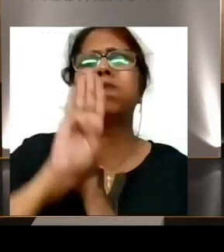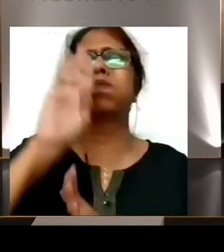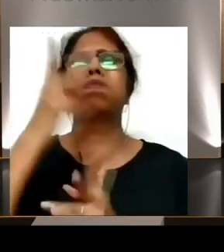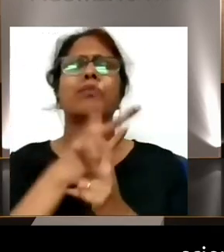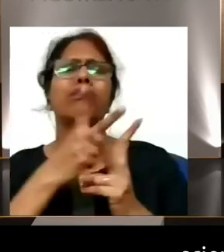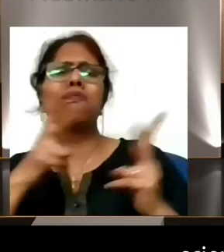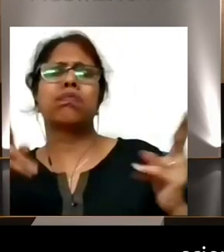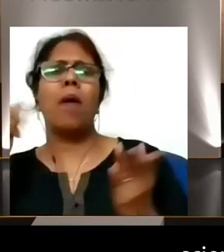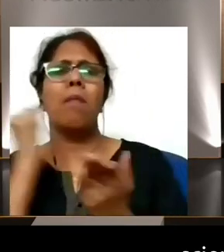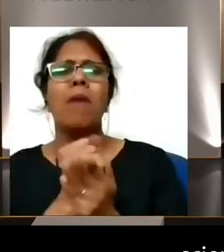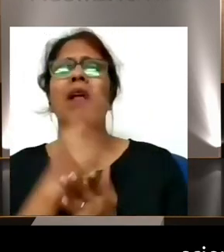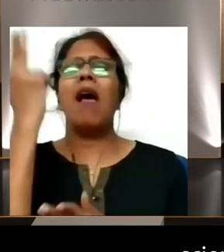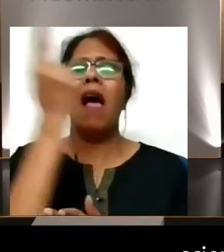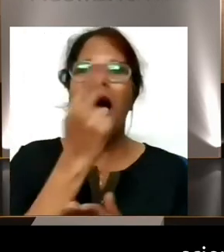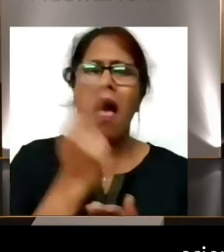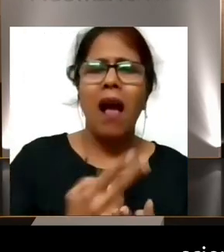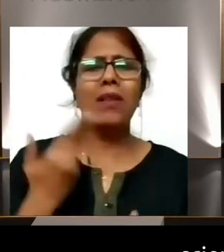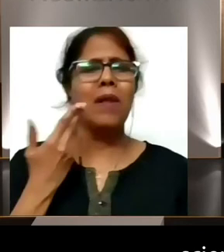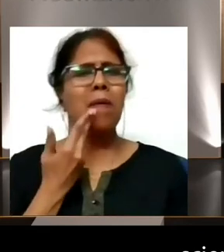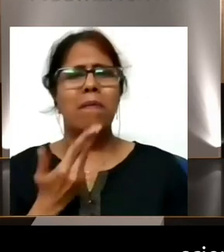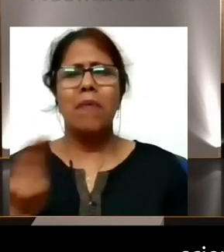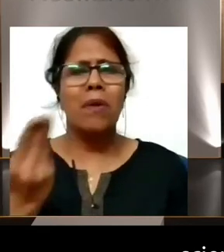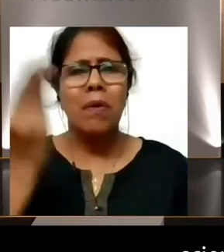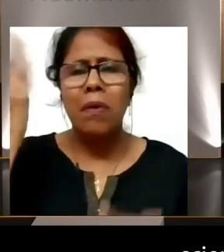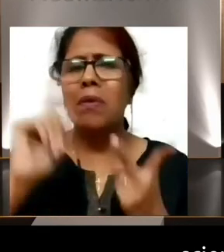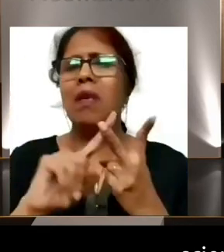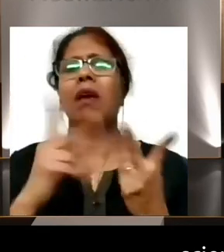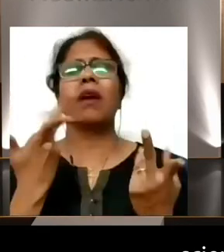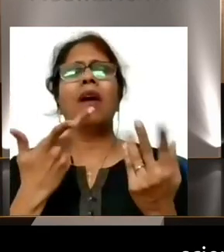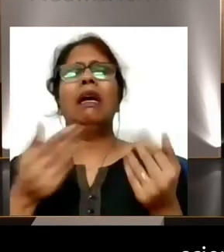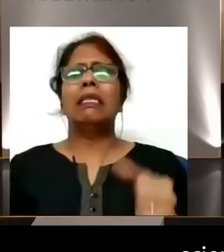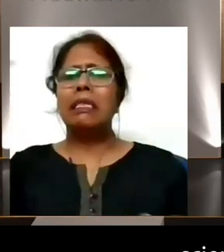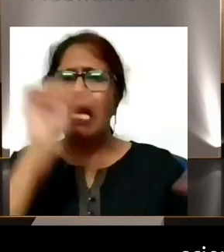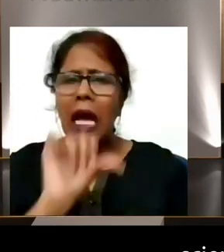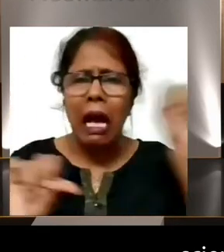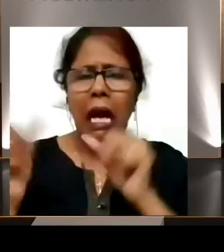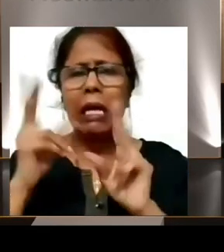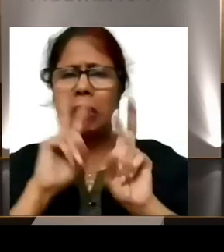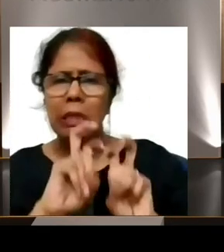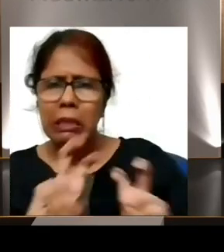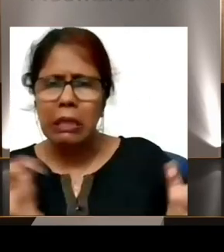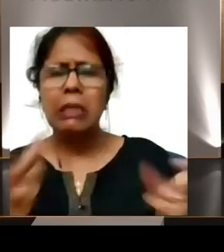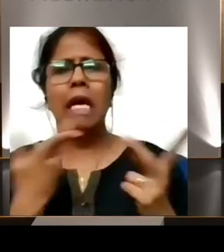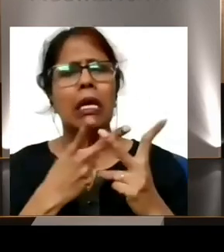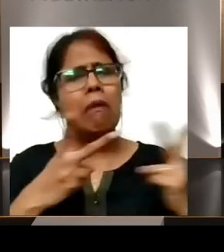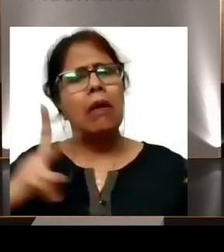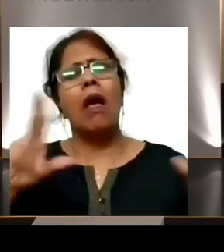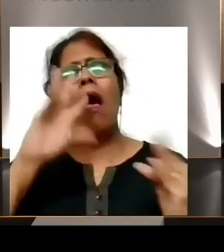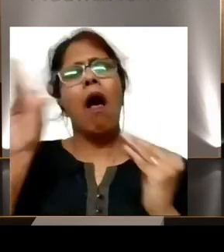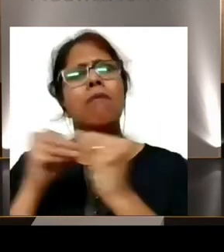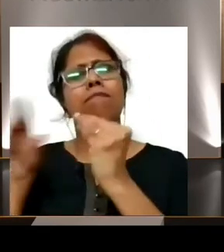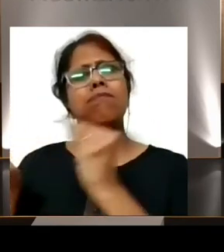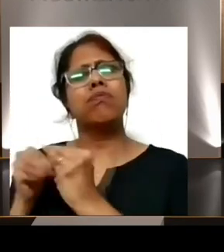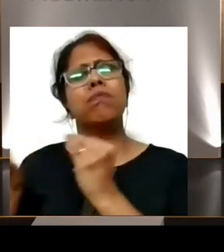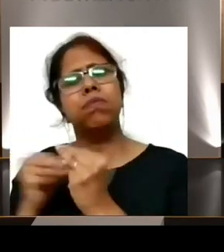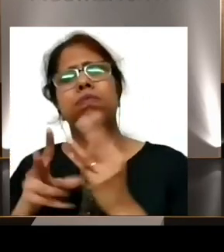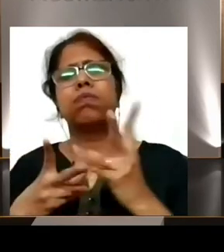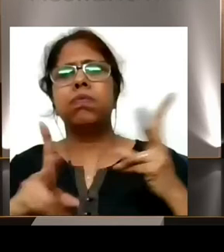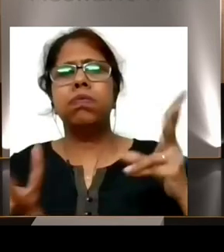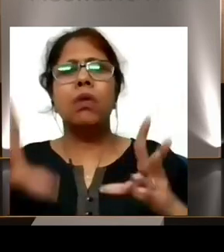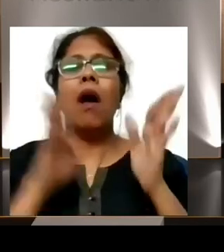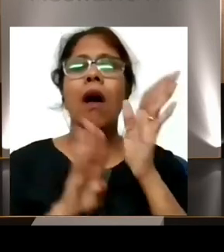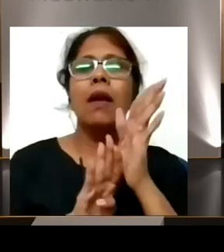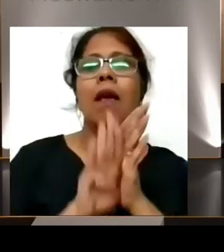into arts, music, science, or especially such extracurricular activities that can develop or have an